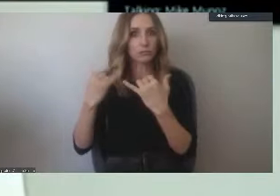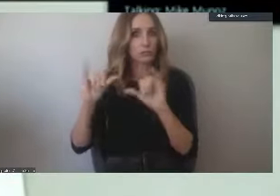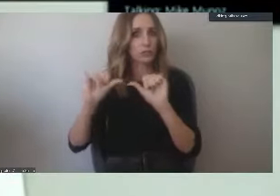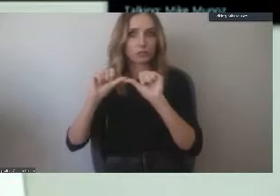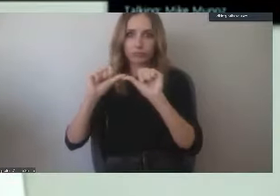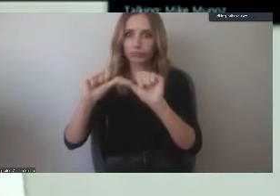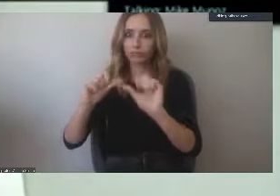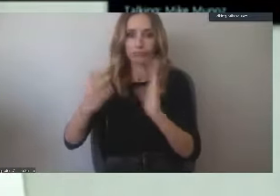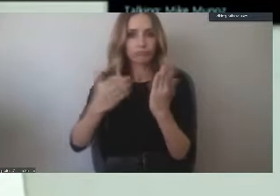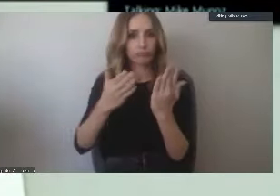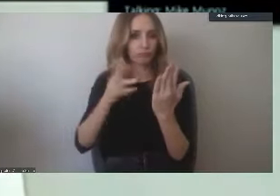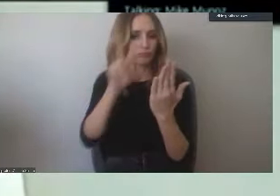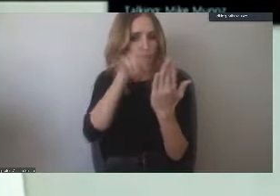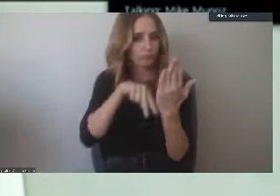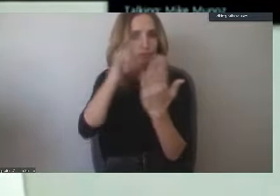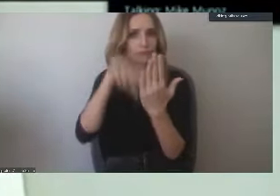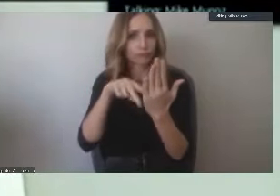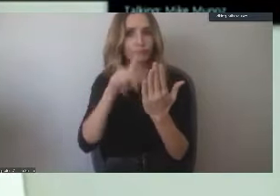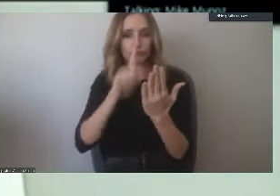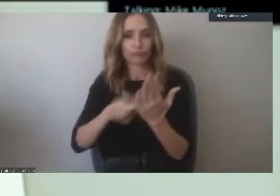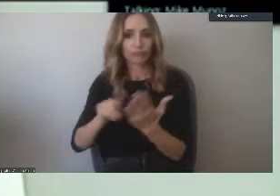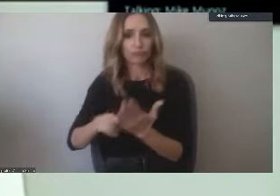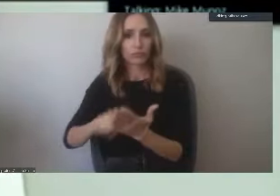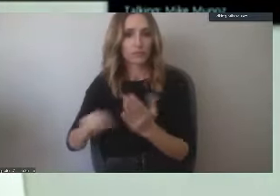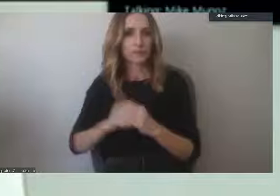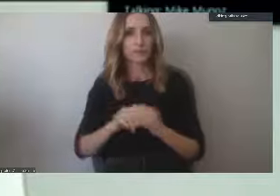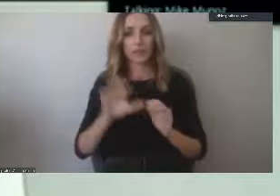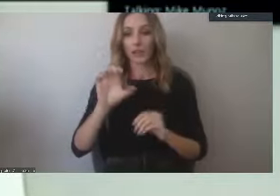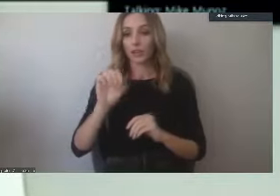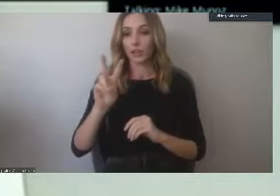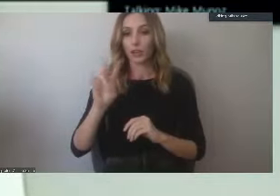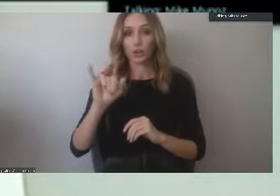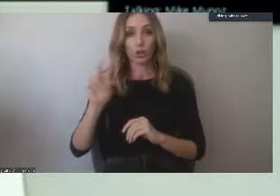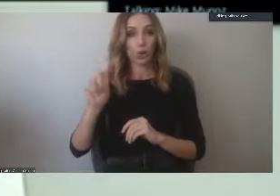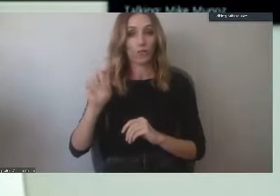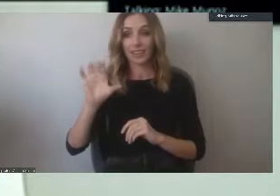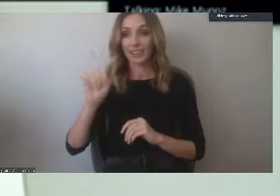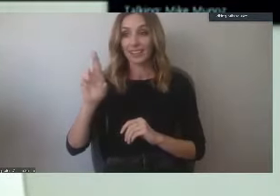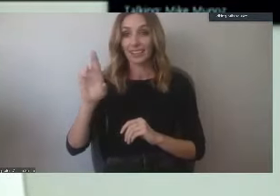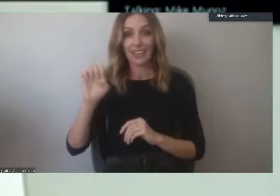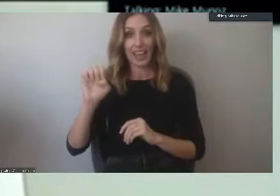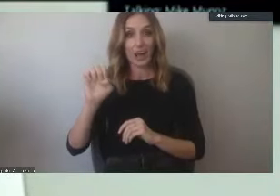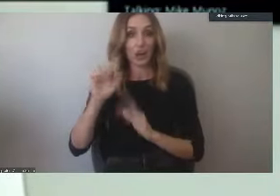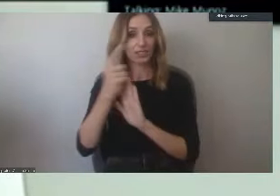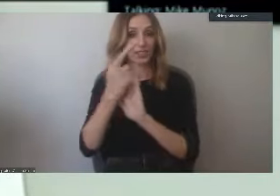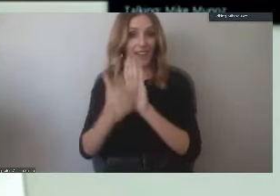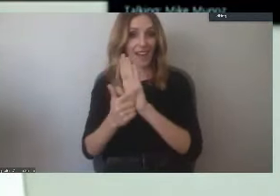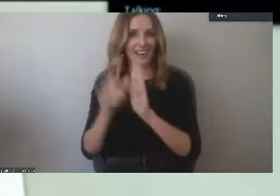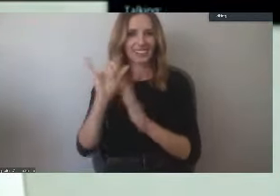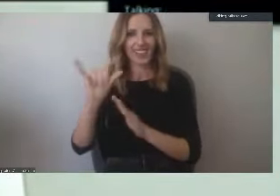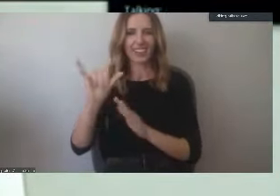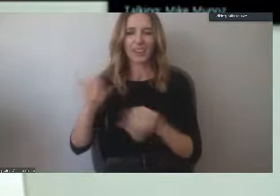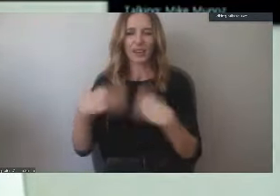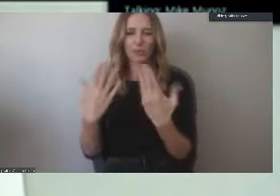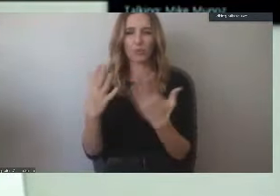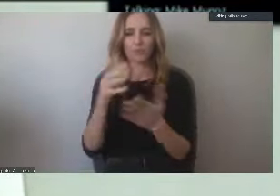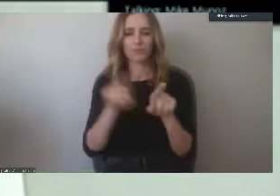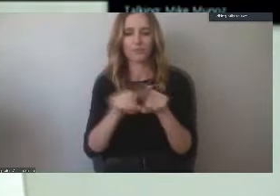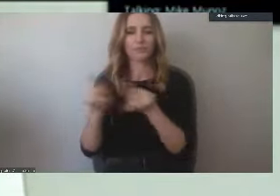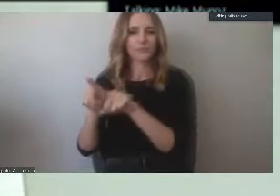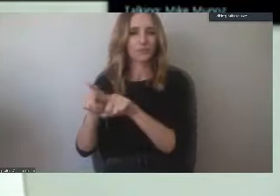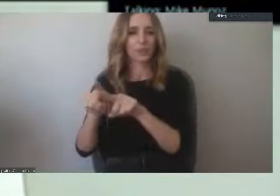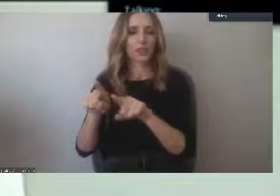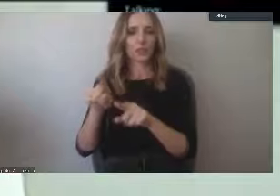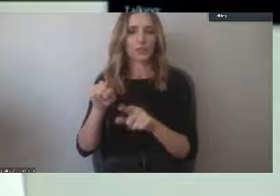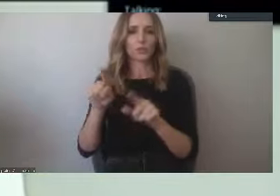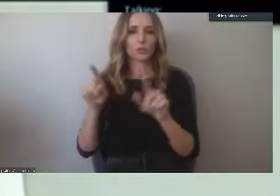the CARES Act, you may have heard of the CARES Act and ways that we're supporting students with what's called student emergency aid grants. So I'm going to talk a little